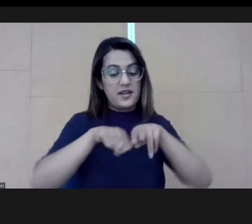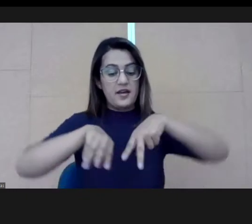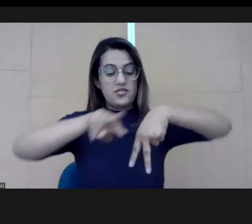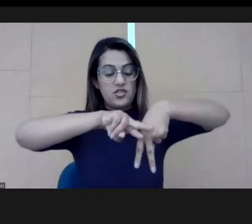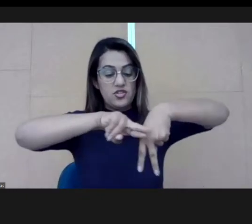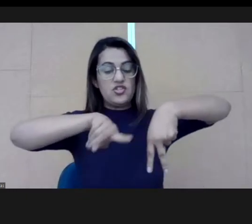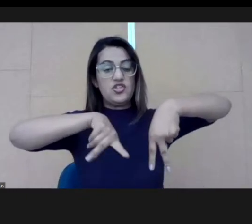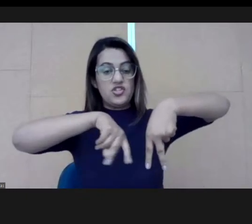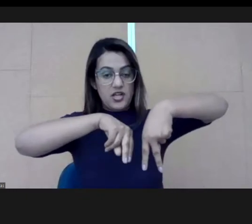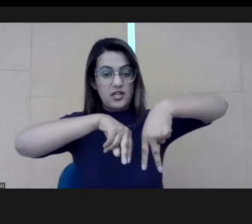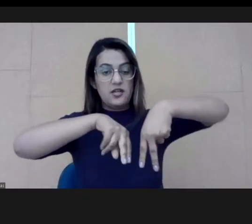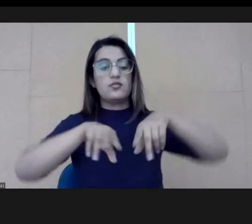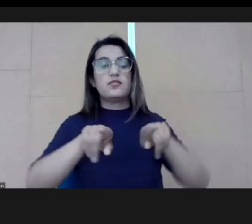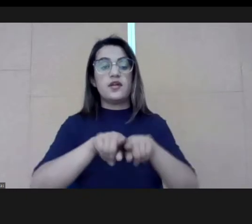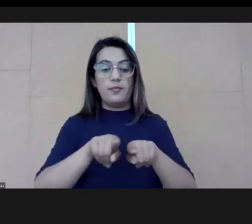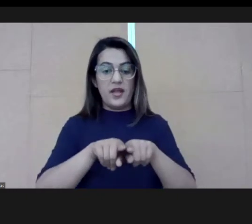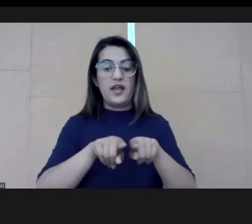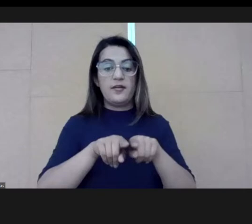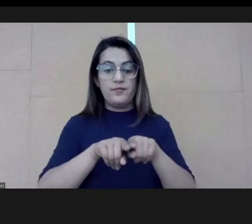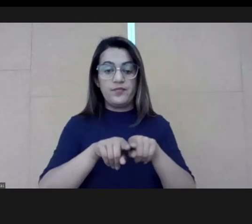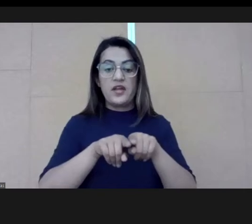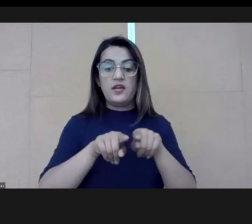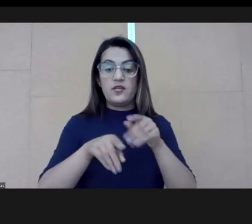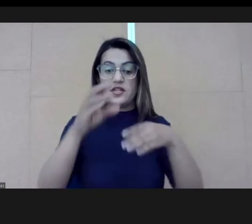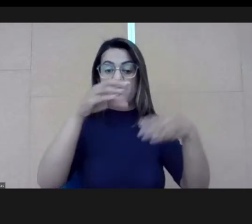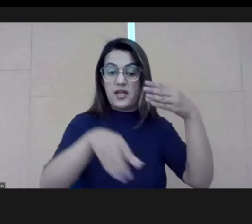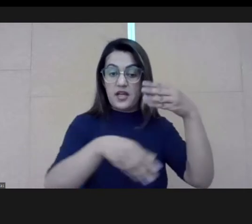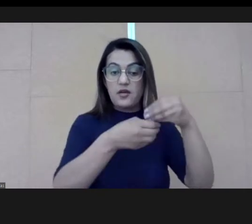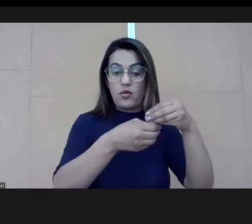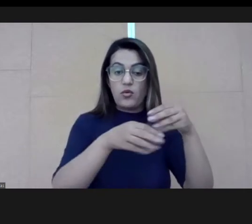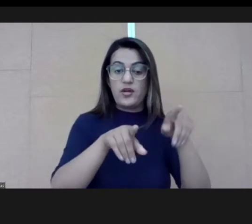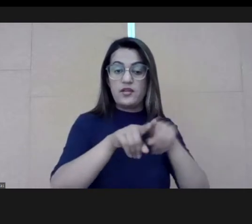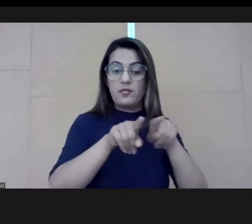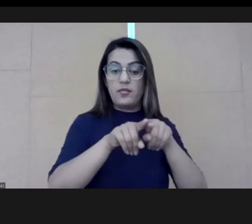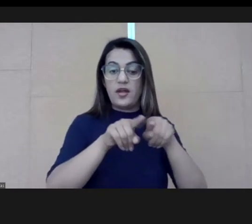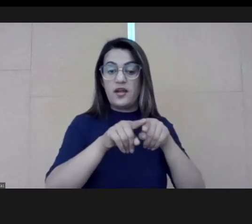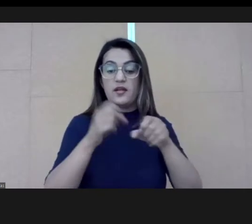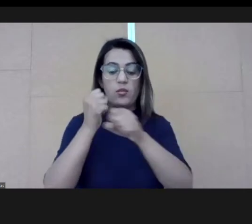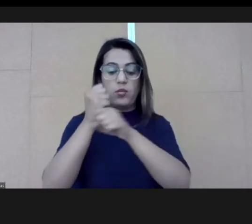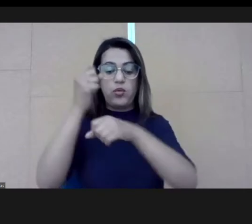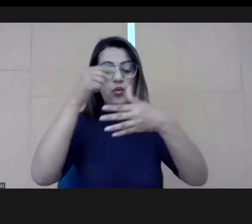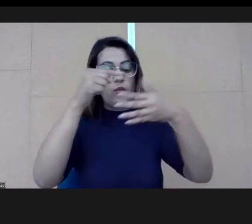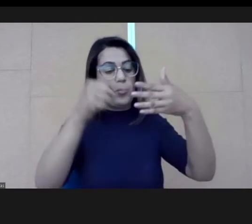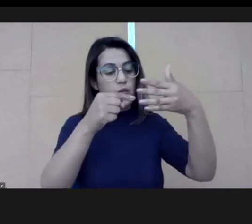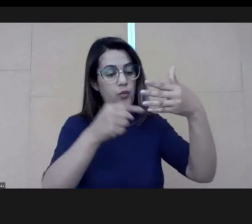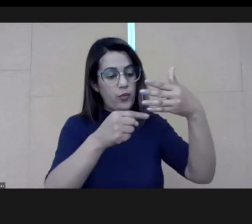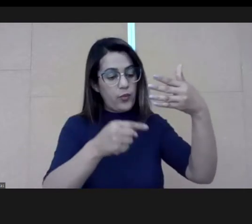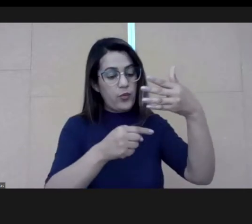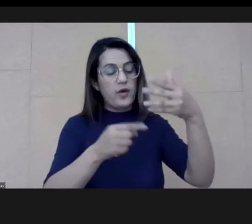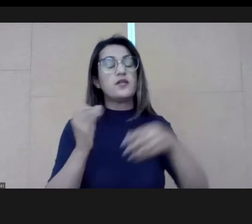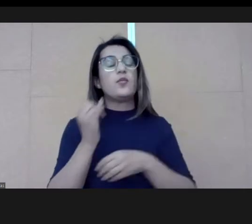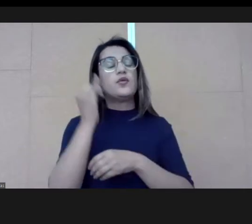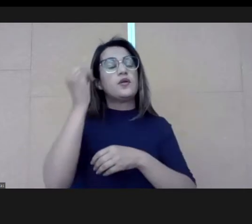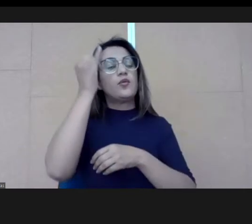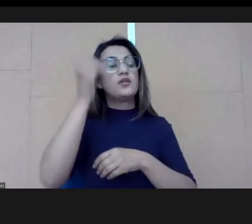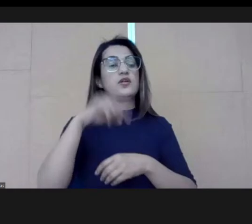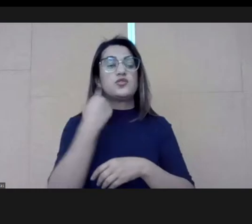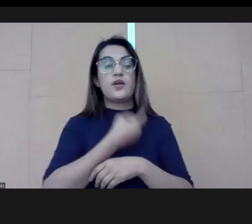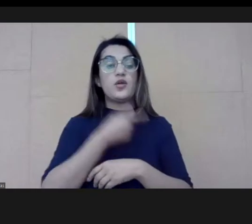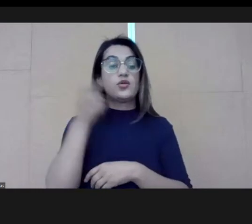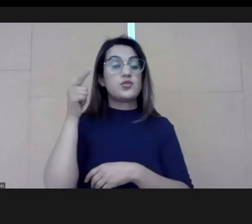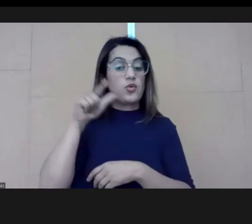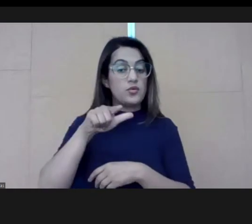agenda parity. We try to include disparity. So these constructions are very important. So we can